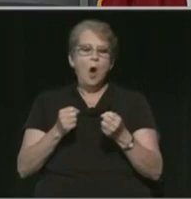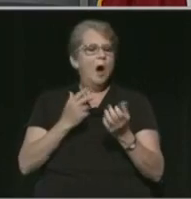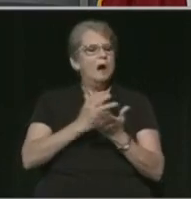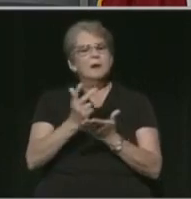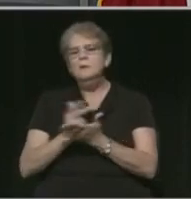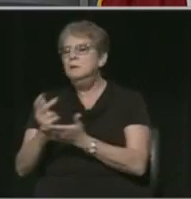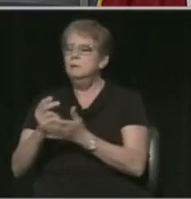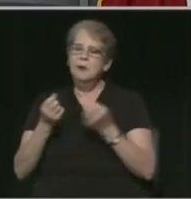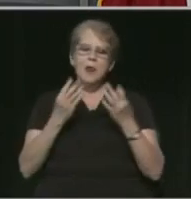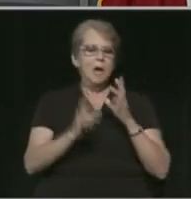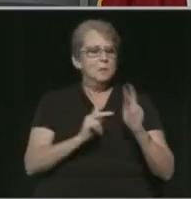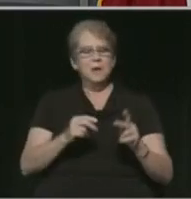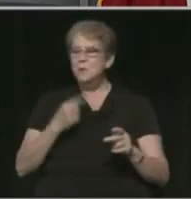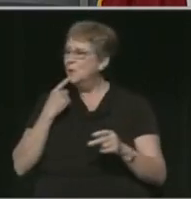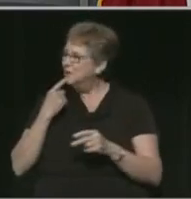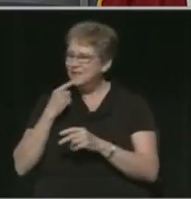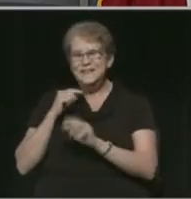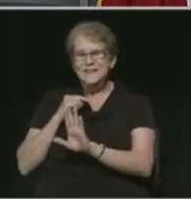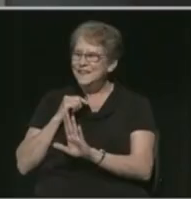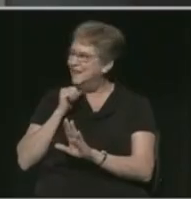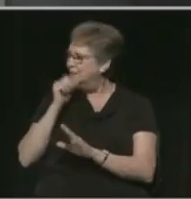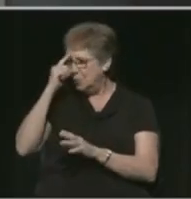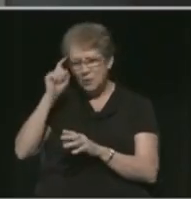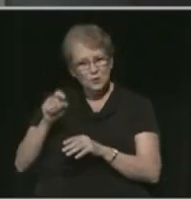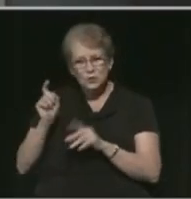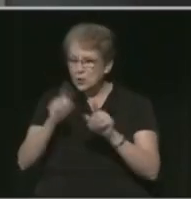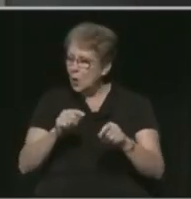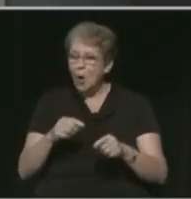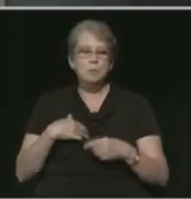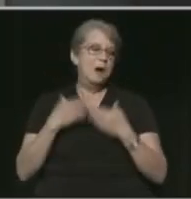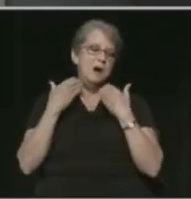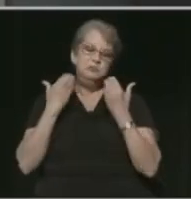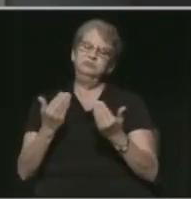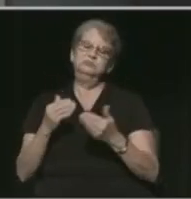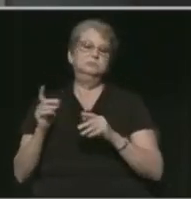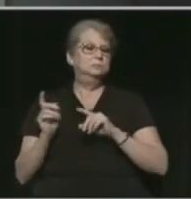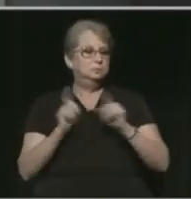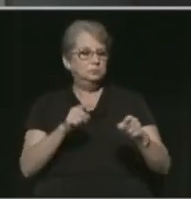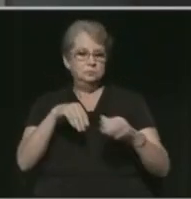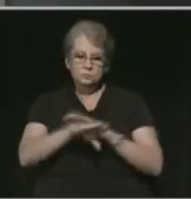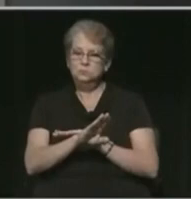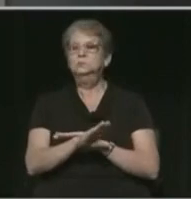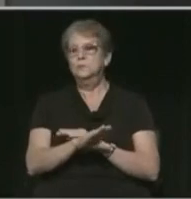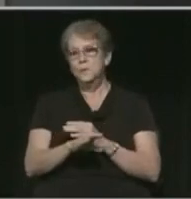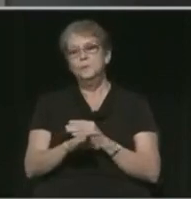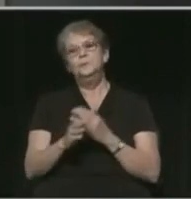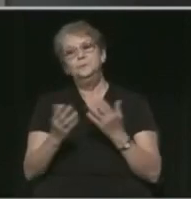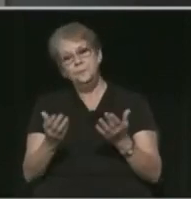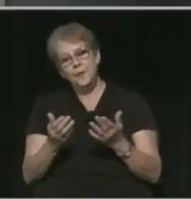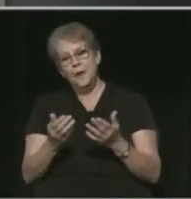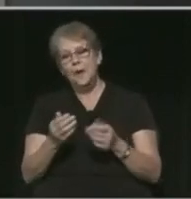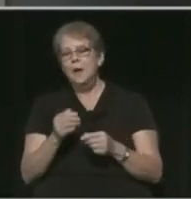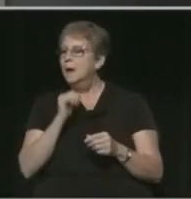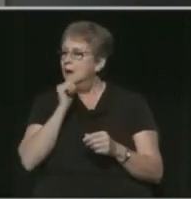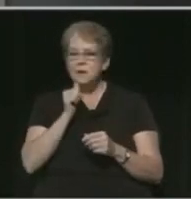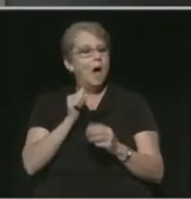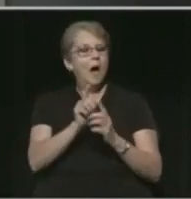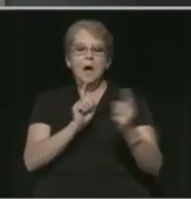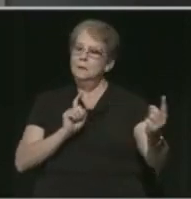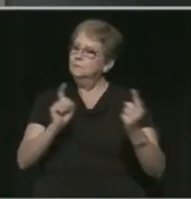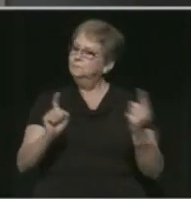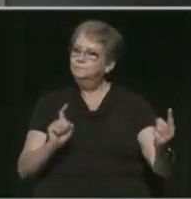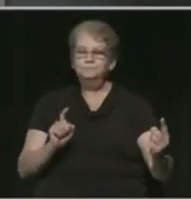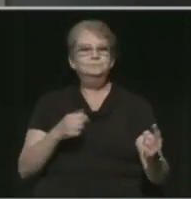were in there. He said, I don't think you should go in there. She did anyway, and obviously didn't keep the social distance.